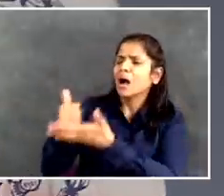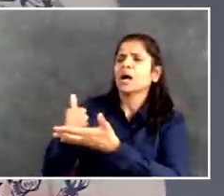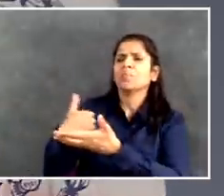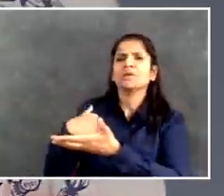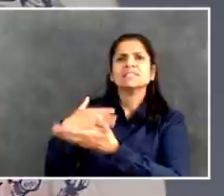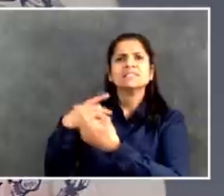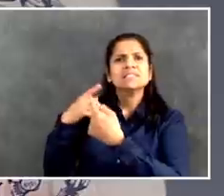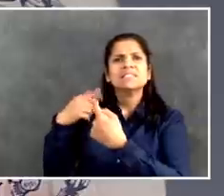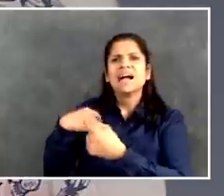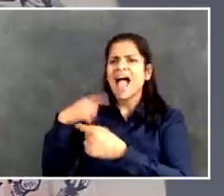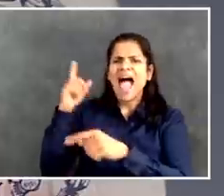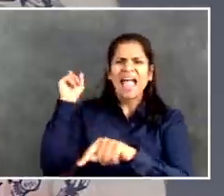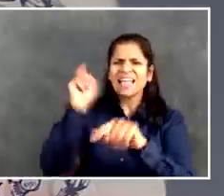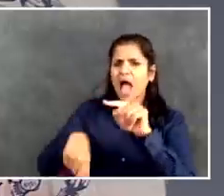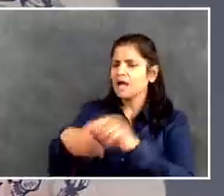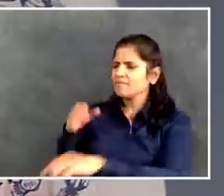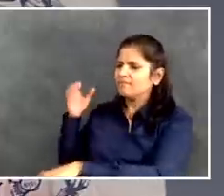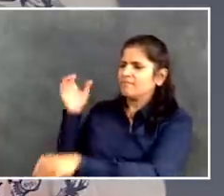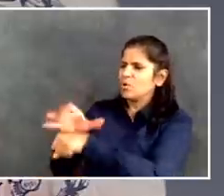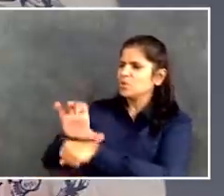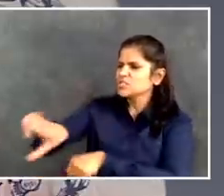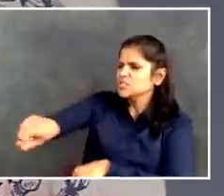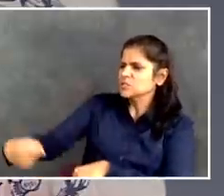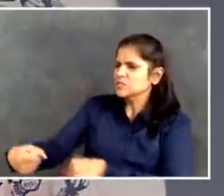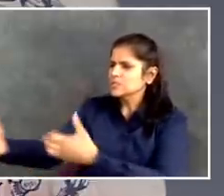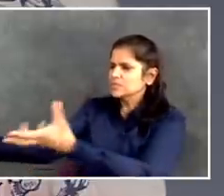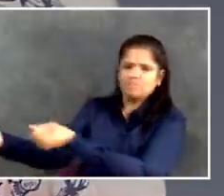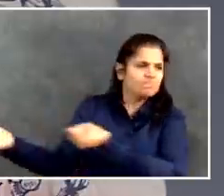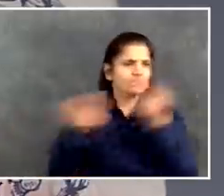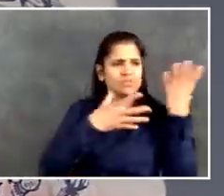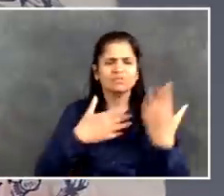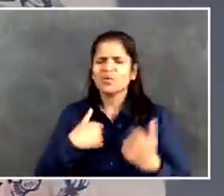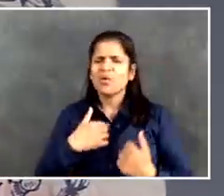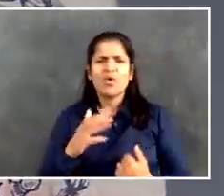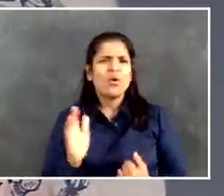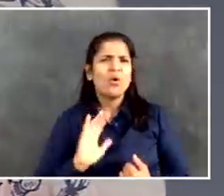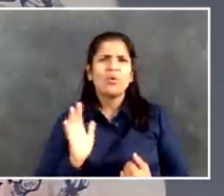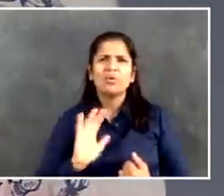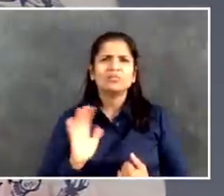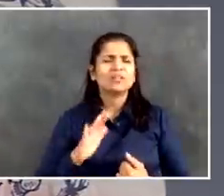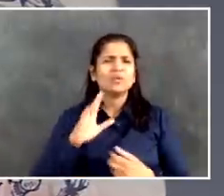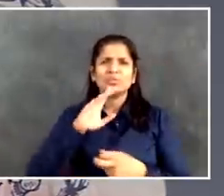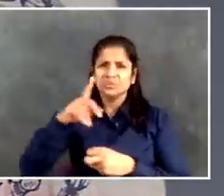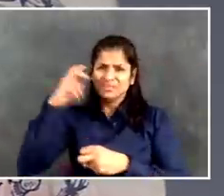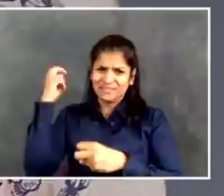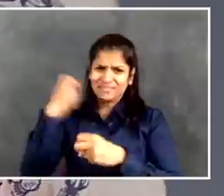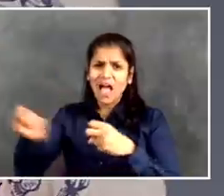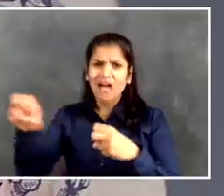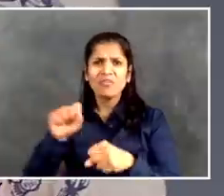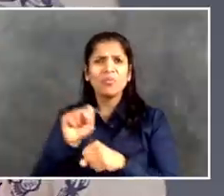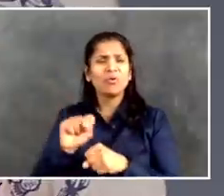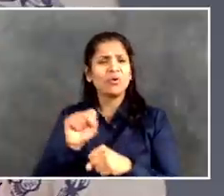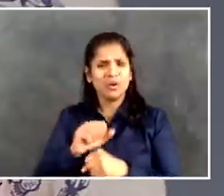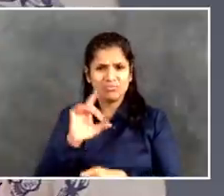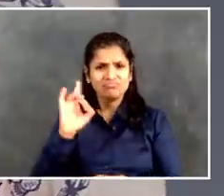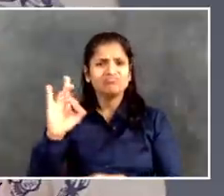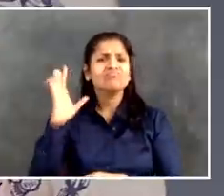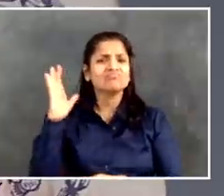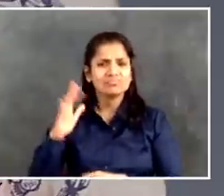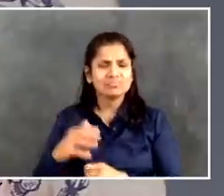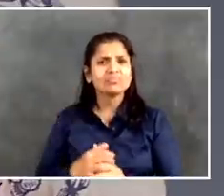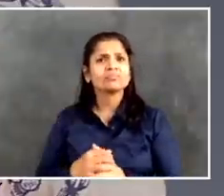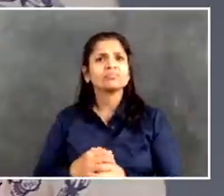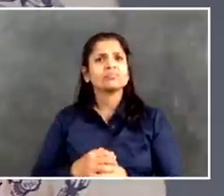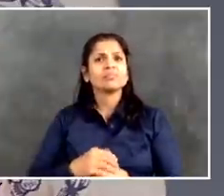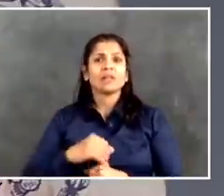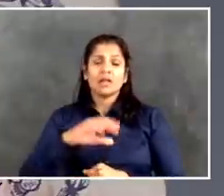It's tough, tough work, but that's what the NYPD has been doing. And that's what all these outreach workers have been doing for a long time. And with a lot of success, there's clearly